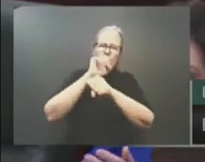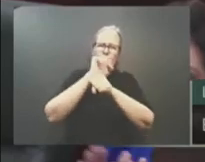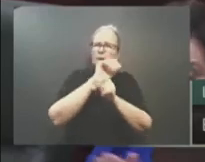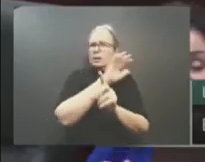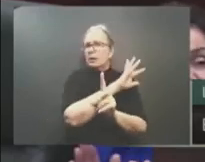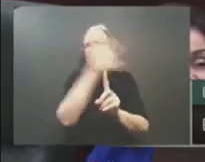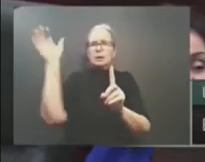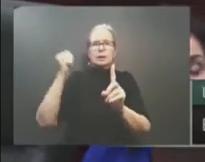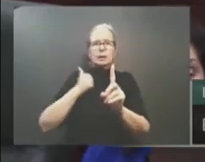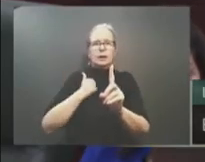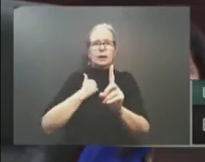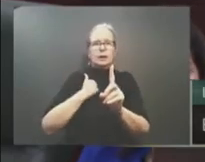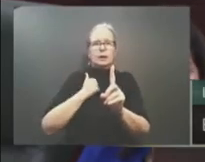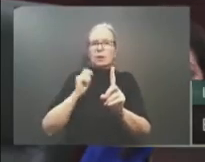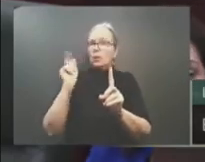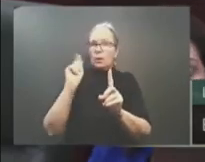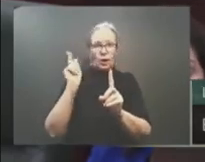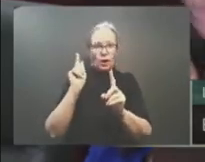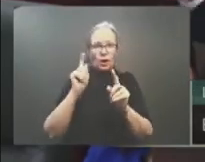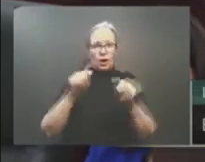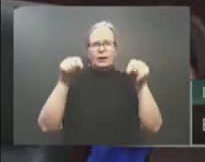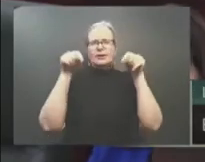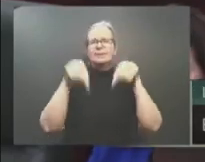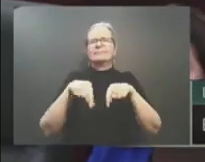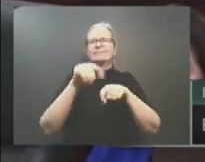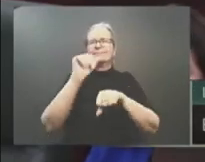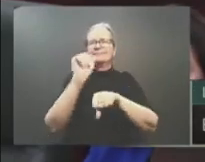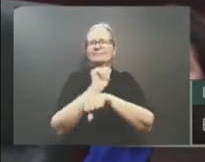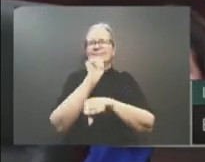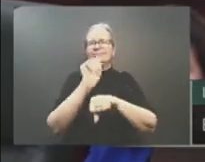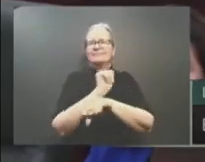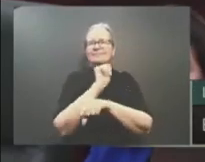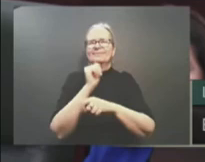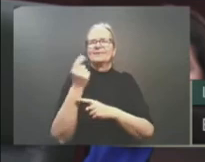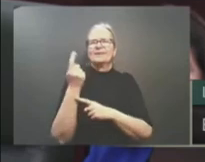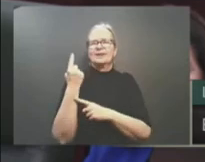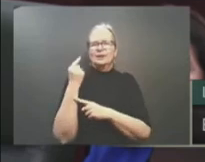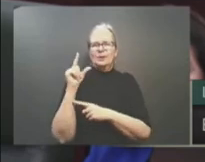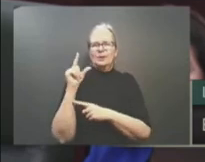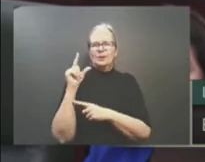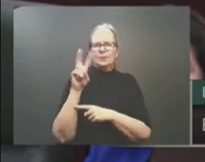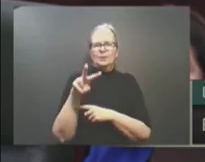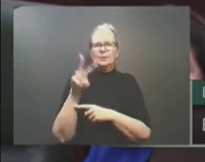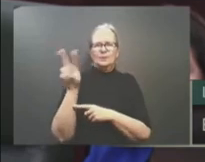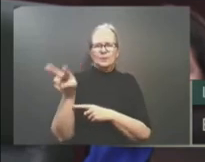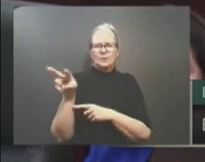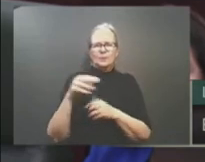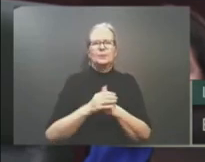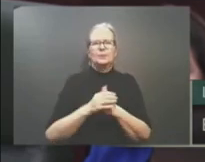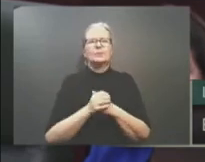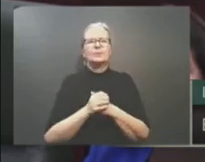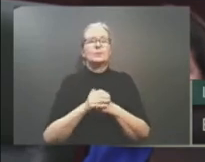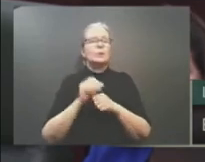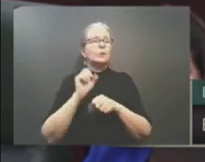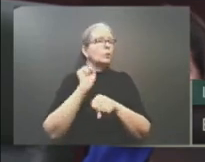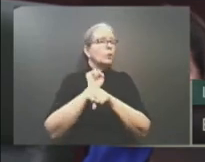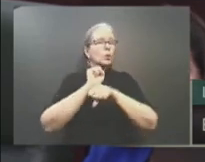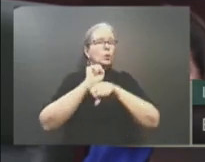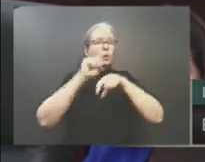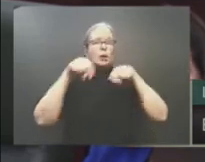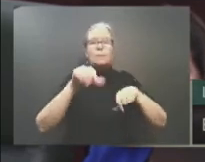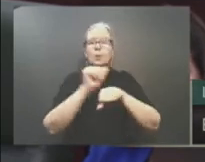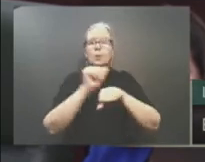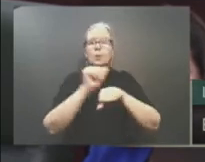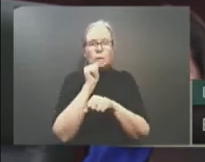And these jobs are paying Albertans more. Workers in our province make more than in any other province. Since January 2019,